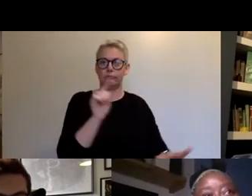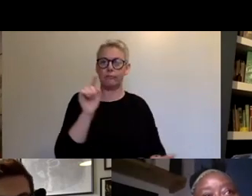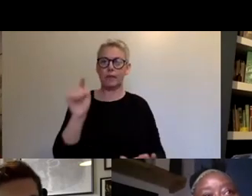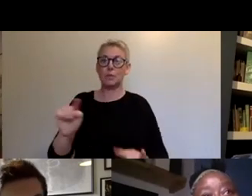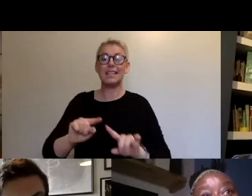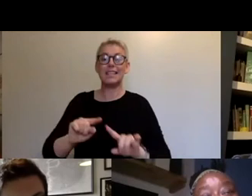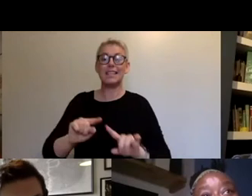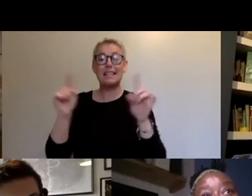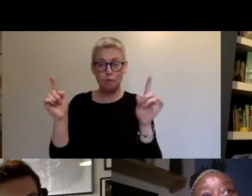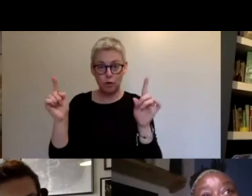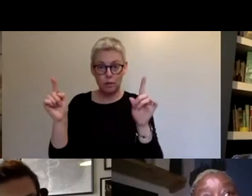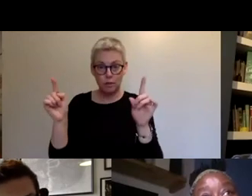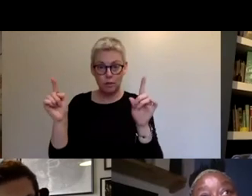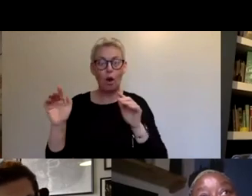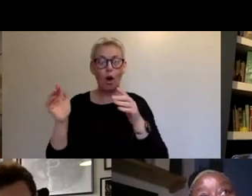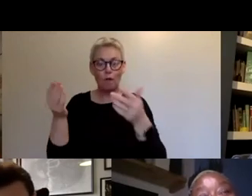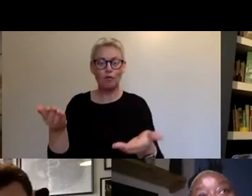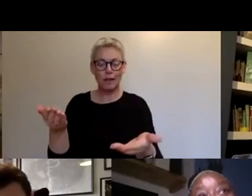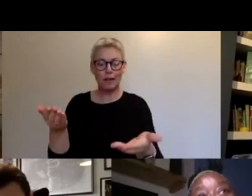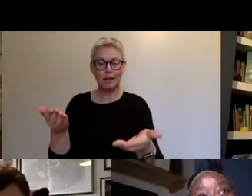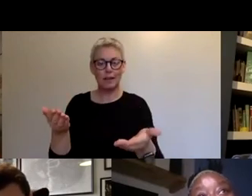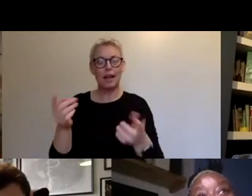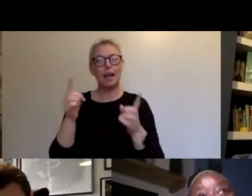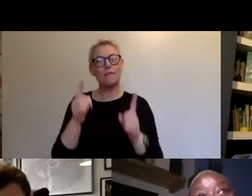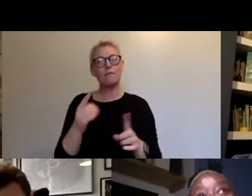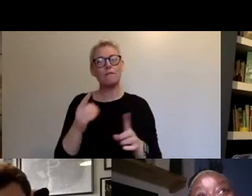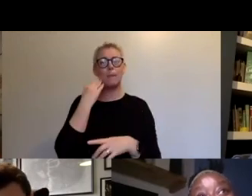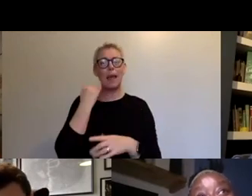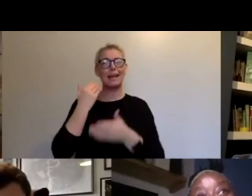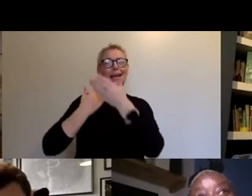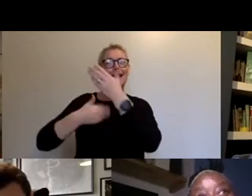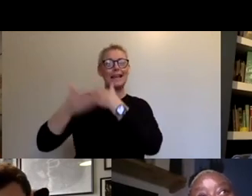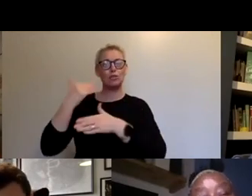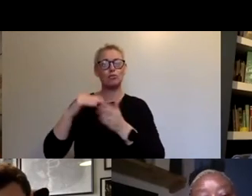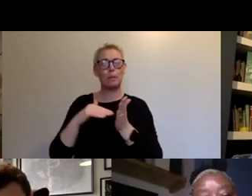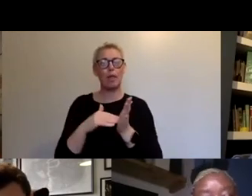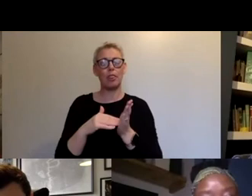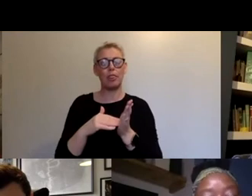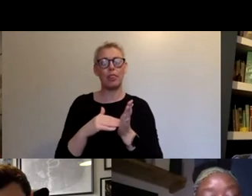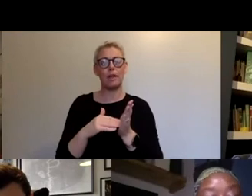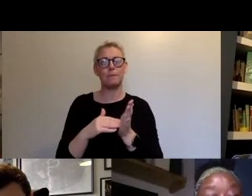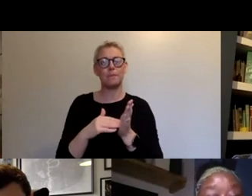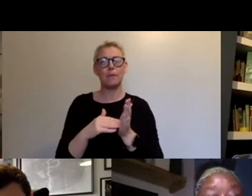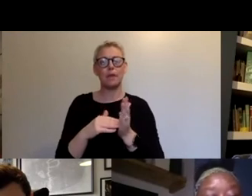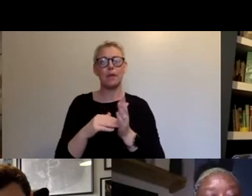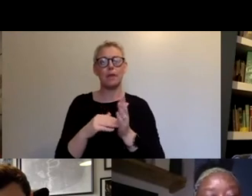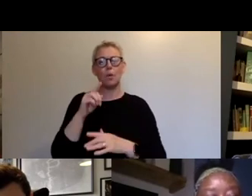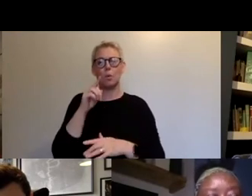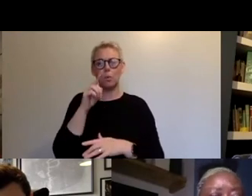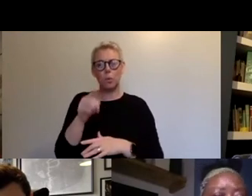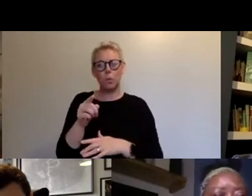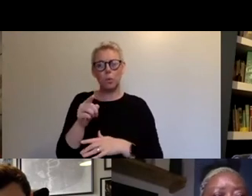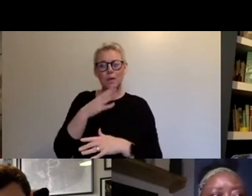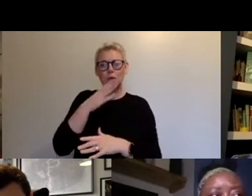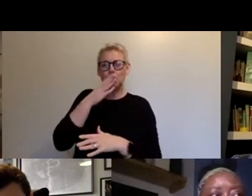been really interesting is that for black history month, we, we kind of took the framework of spirit up and delivered, um,